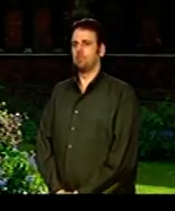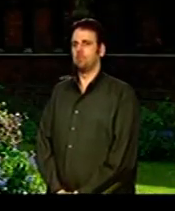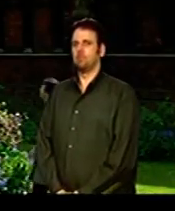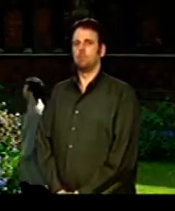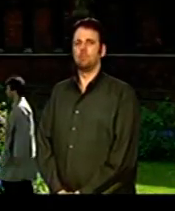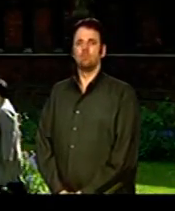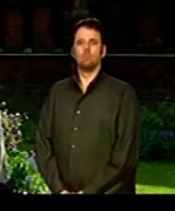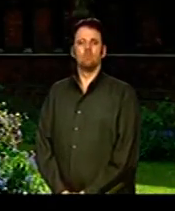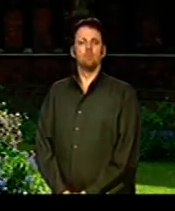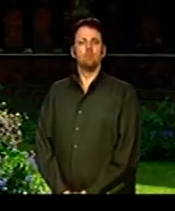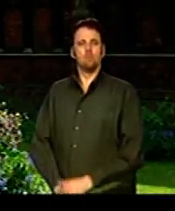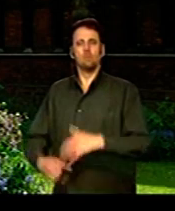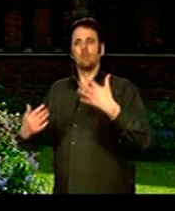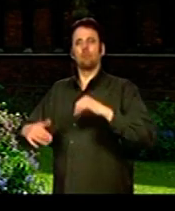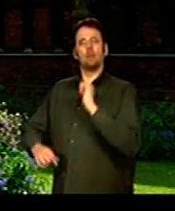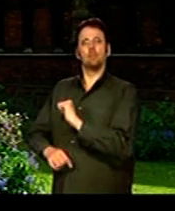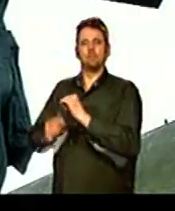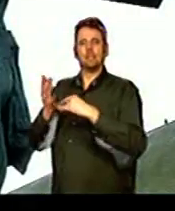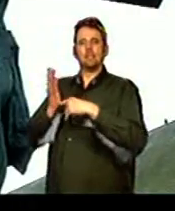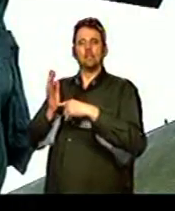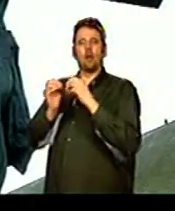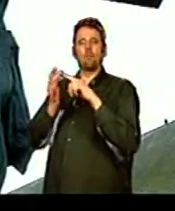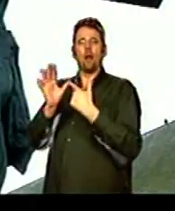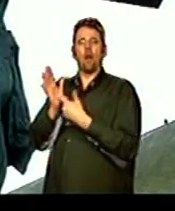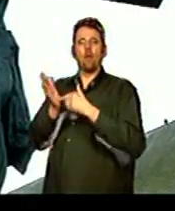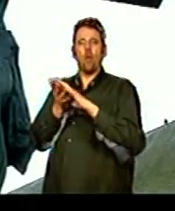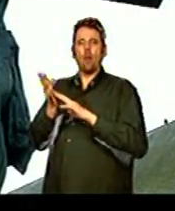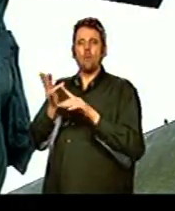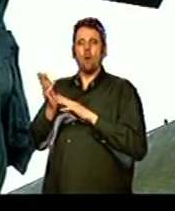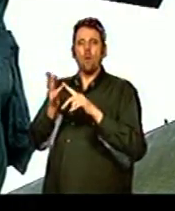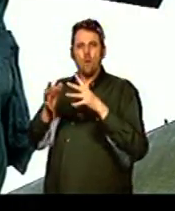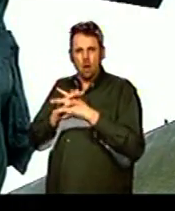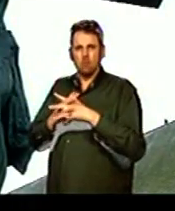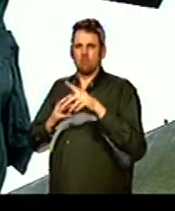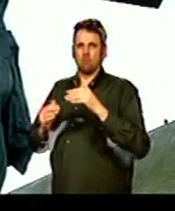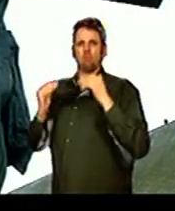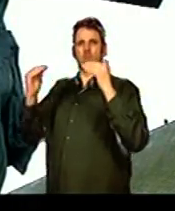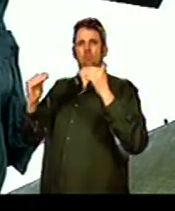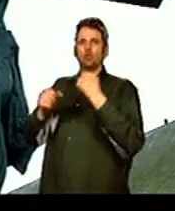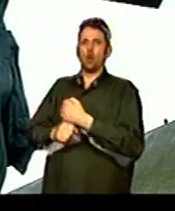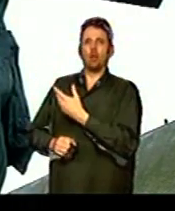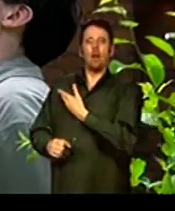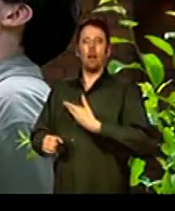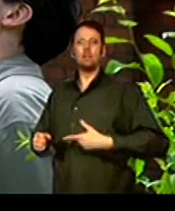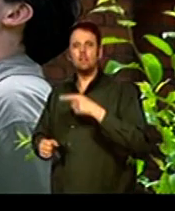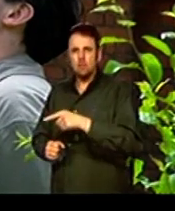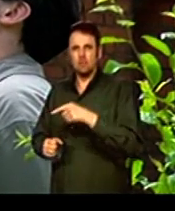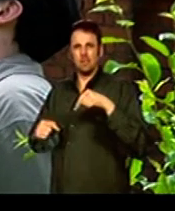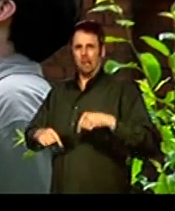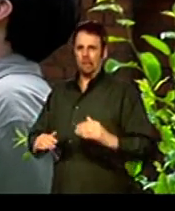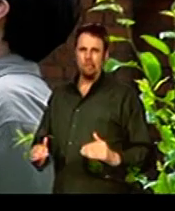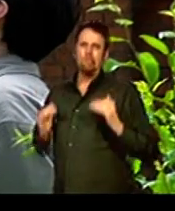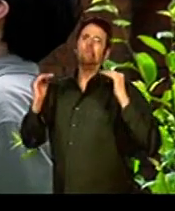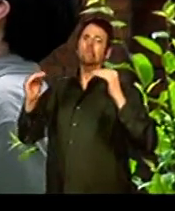St Bartholomew's in Brighton was High Church Anglican but what we see here is higher still. This church is Anglo-Catholic